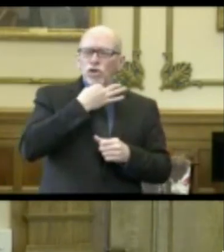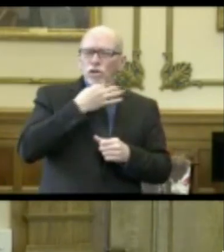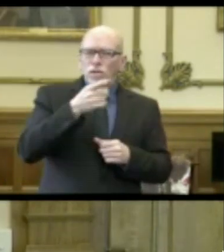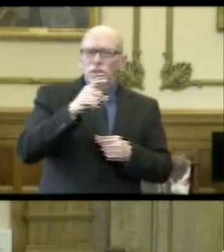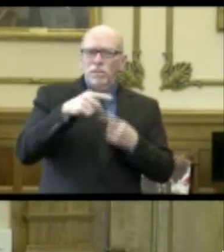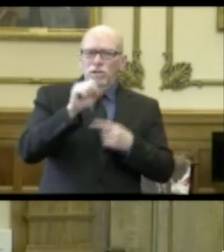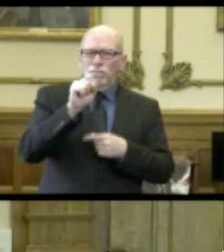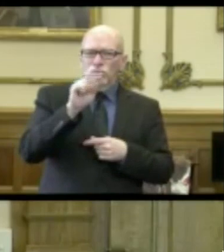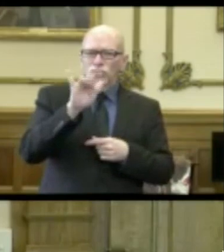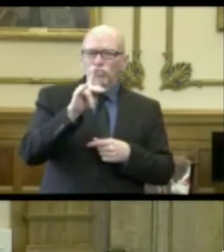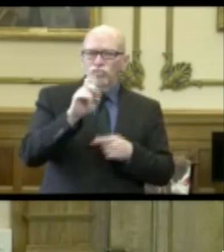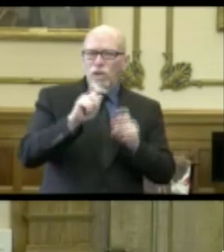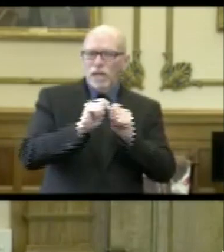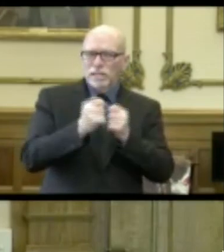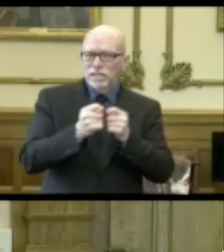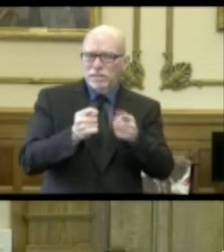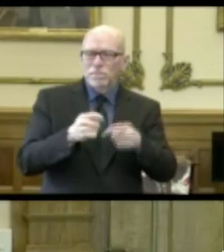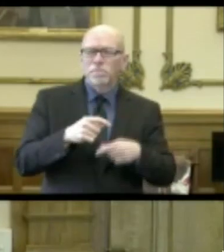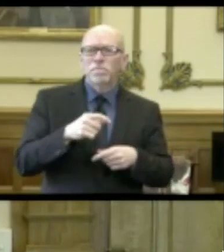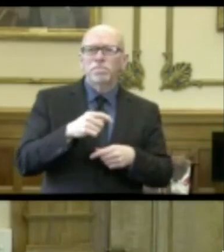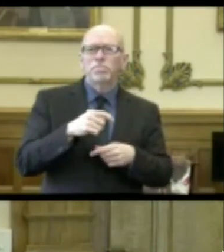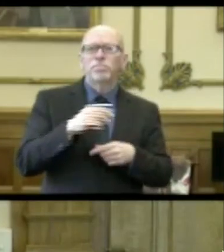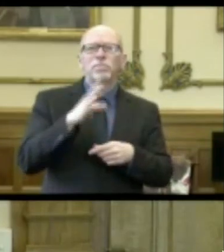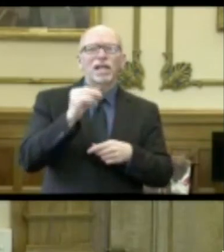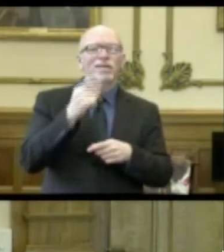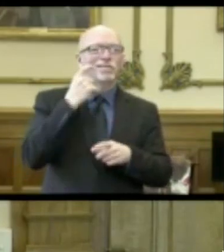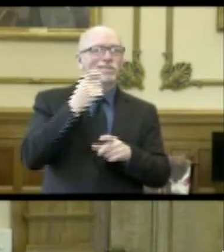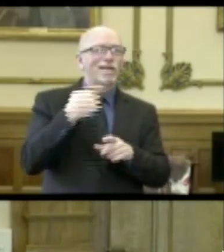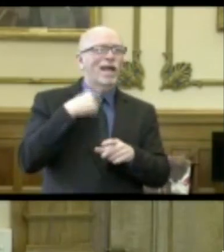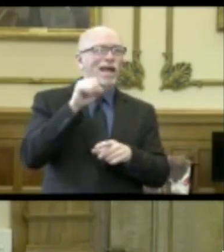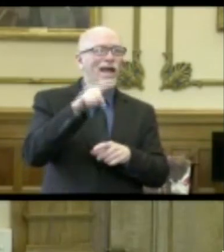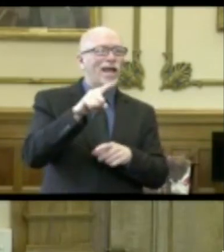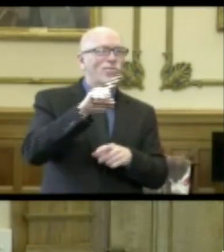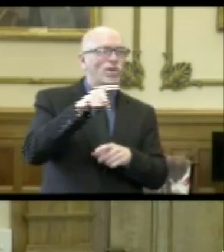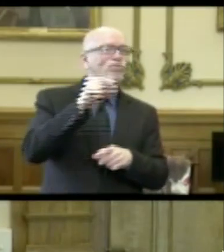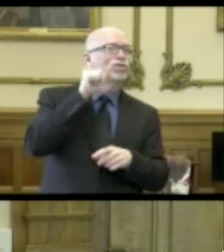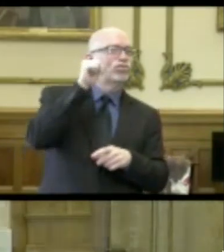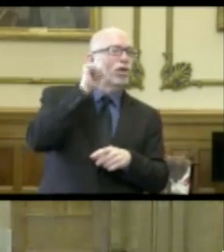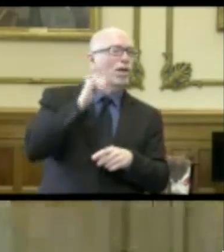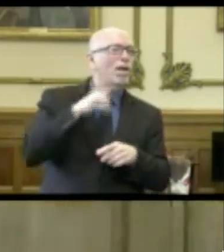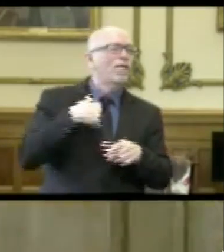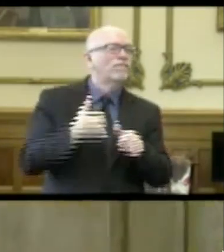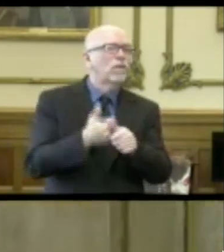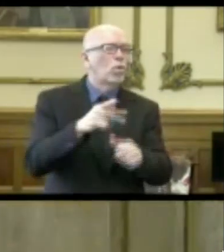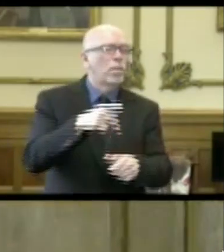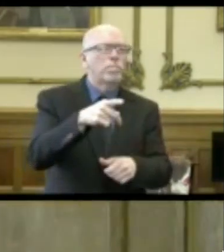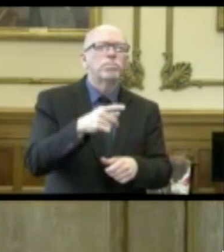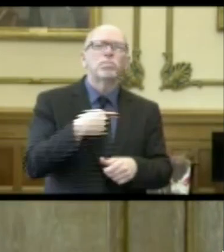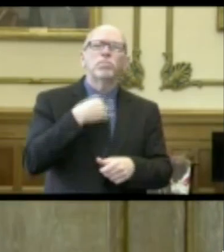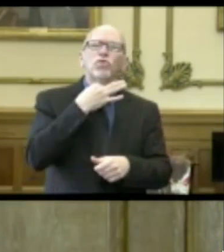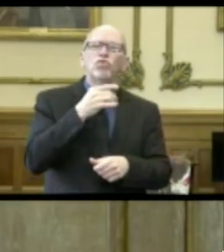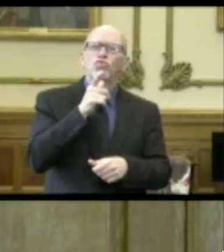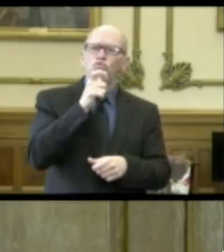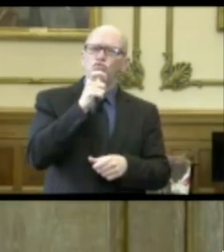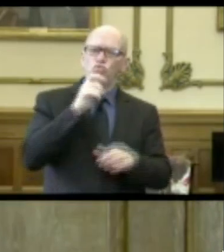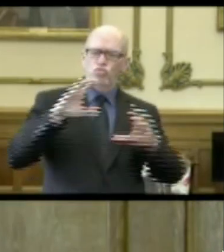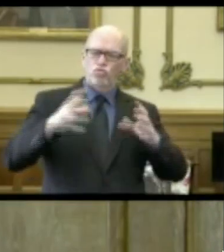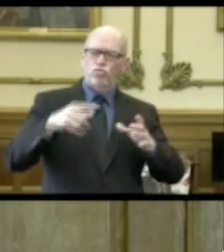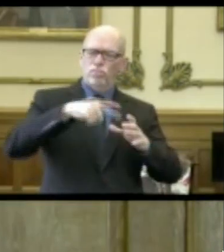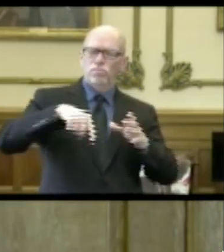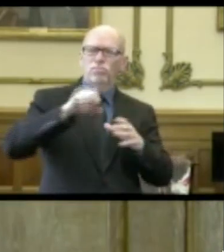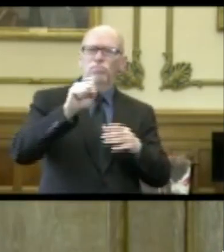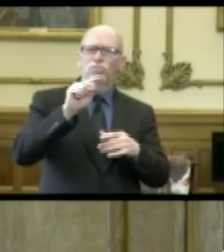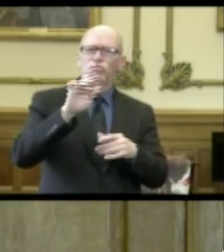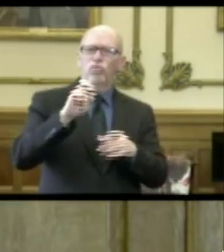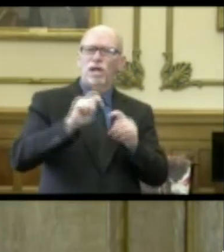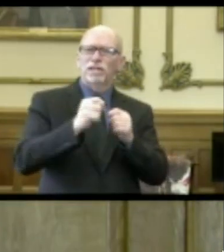strike teams, and as a follow-up to a question that I asked yesterday, I was curious who makes up the strike teams, like